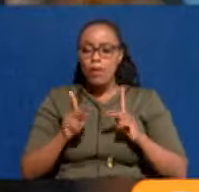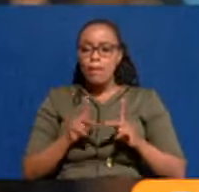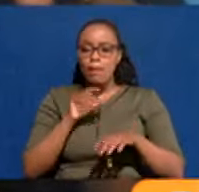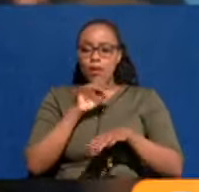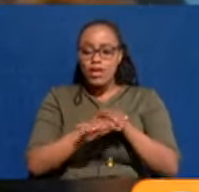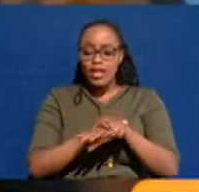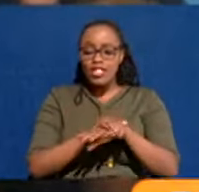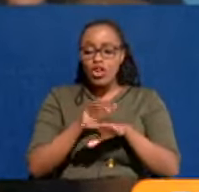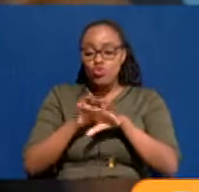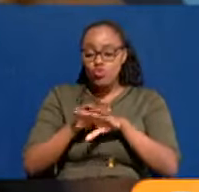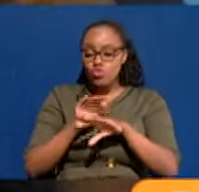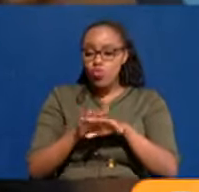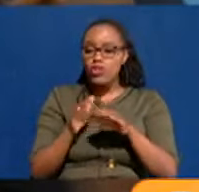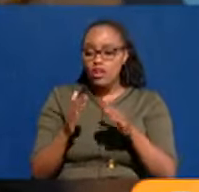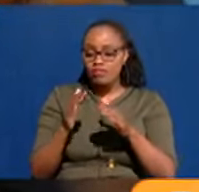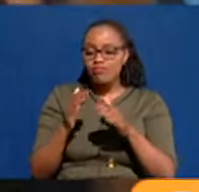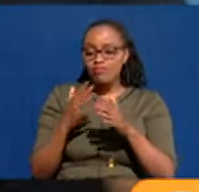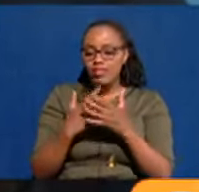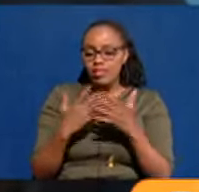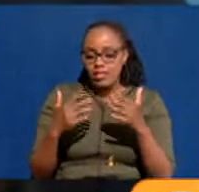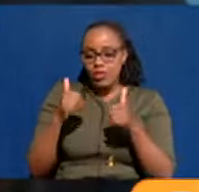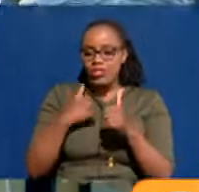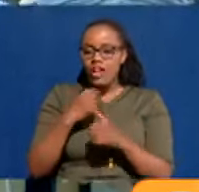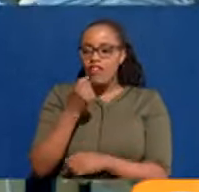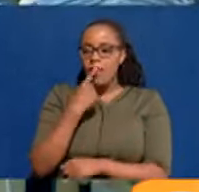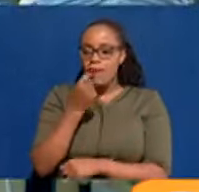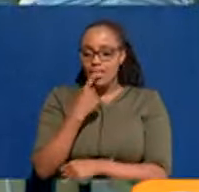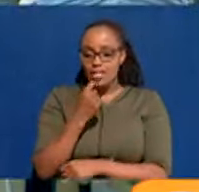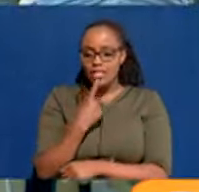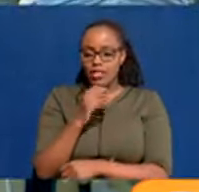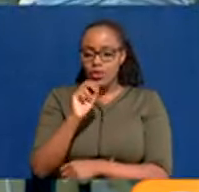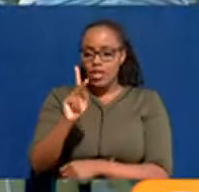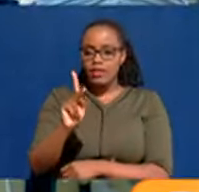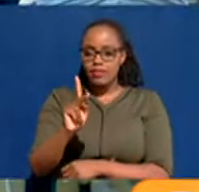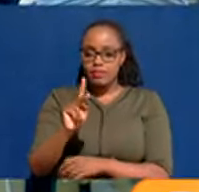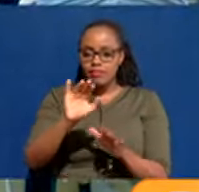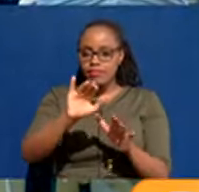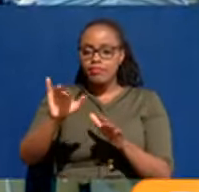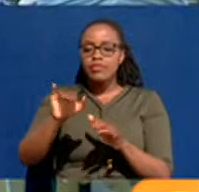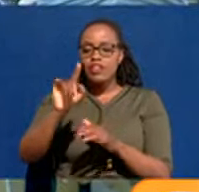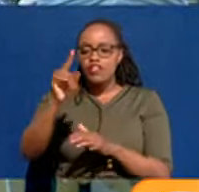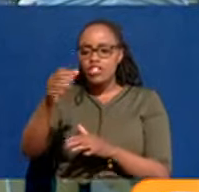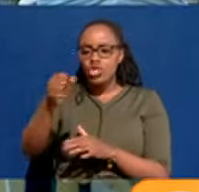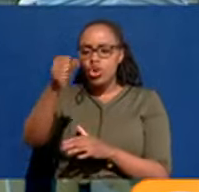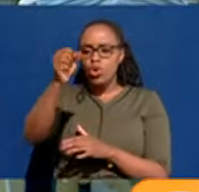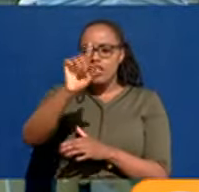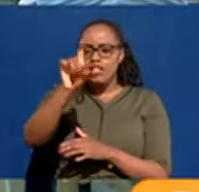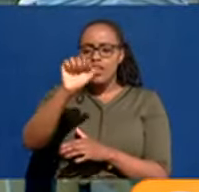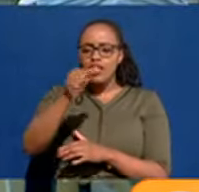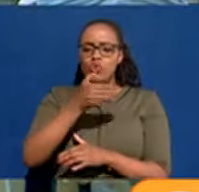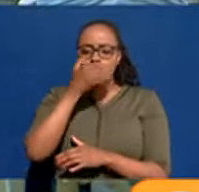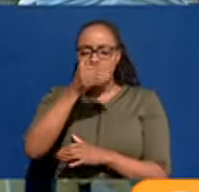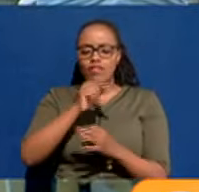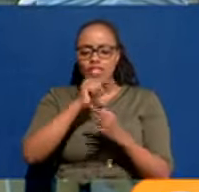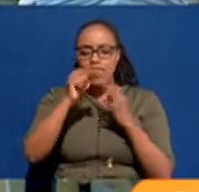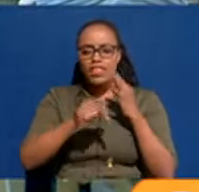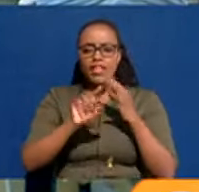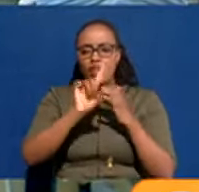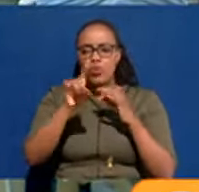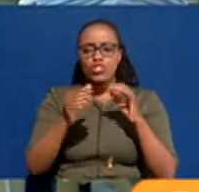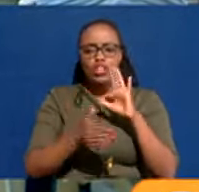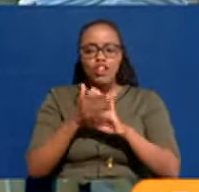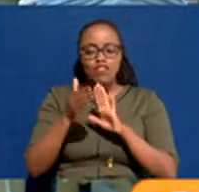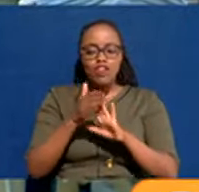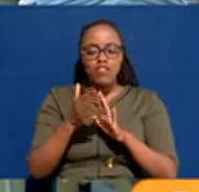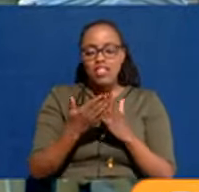facilities equipped and have medicine? Okay. All right. Let's hold the questions there for now. You can answer them really quick. Okay. Governor,